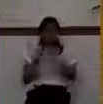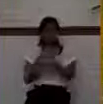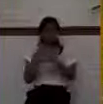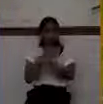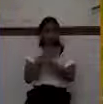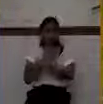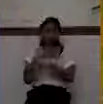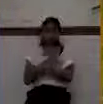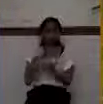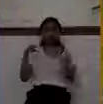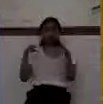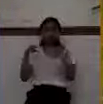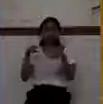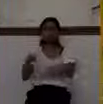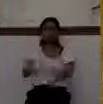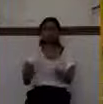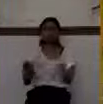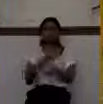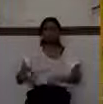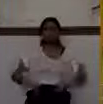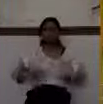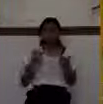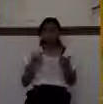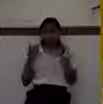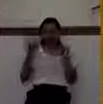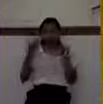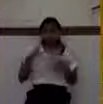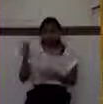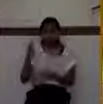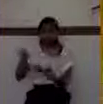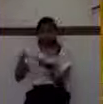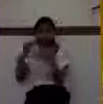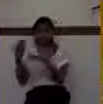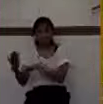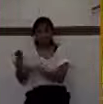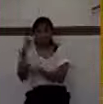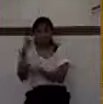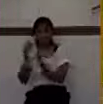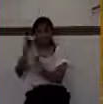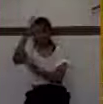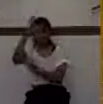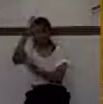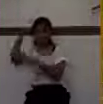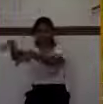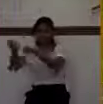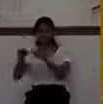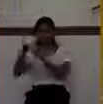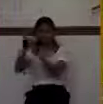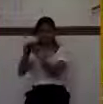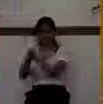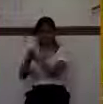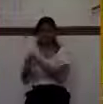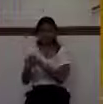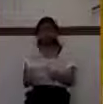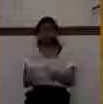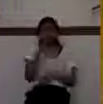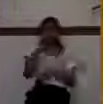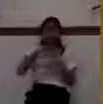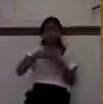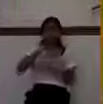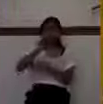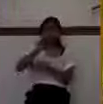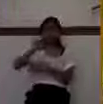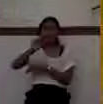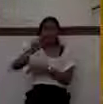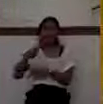was buried with his fathers in the city of David. And his mother's name was Naamah the Ammonitess. And Abijam his son